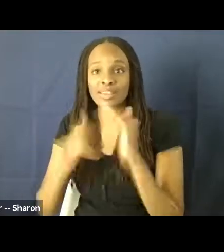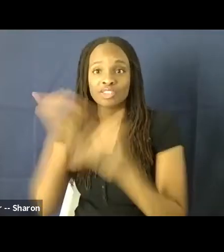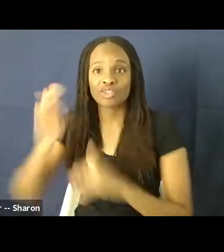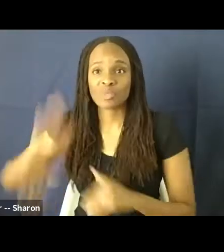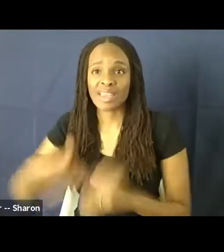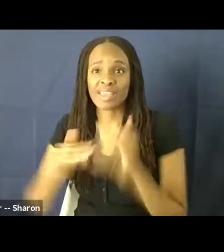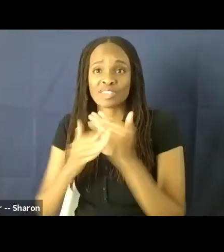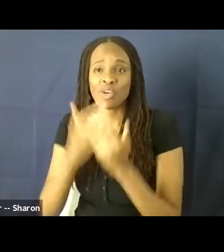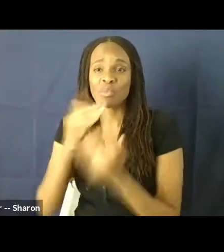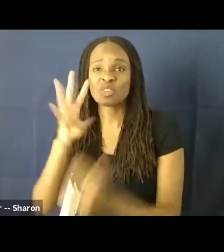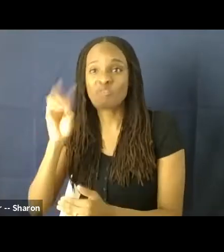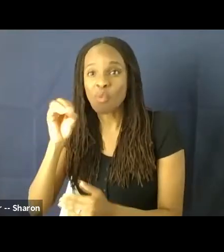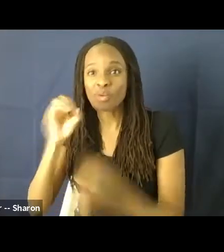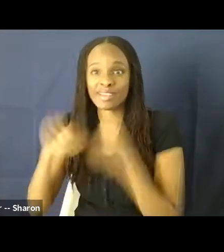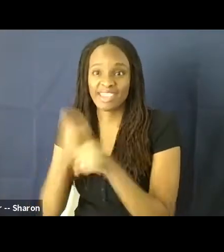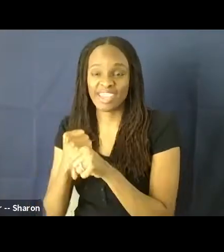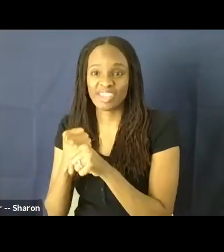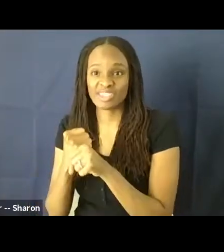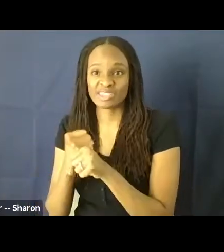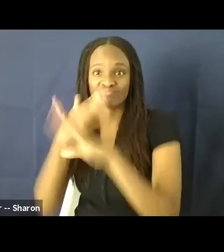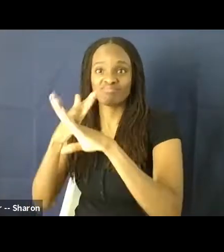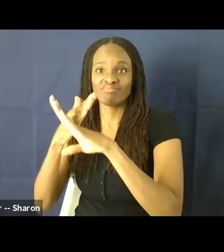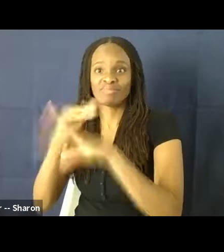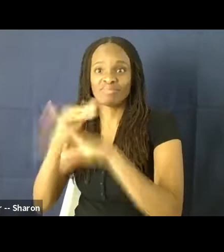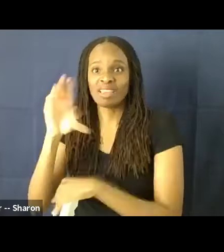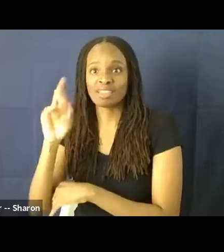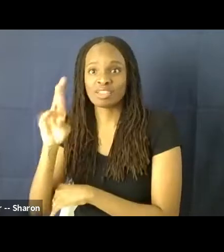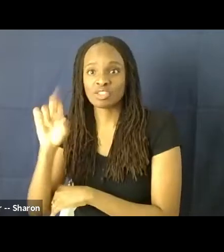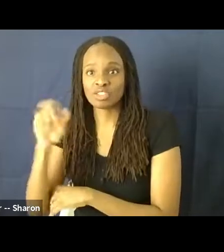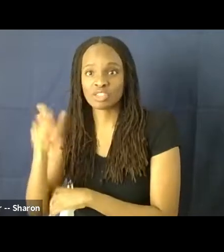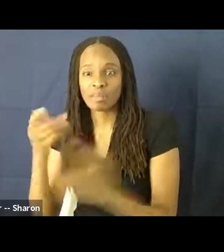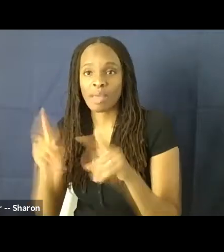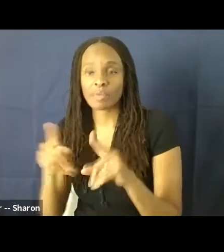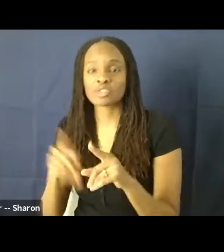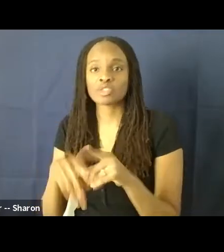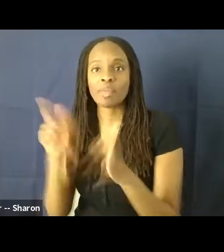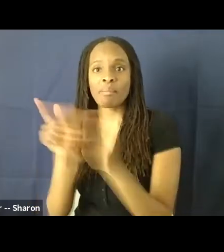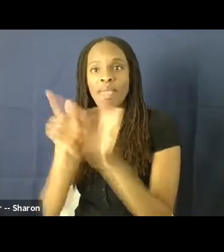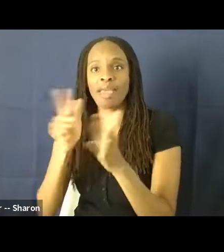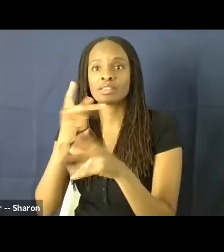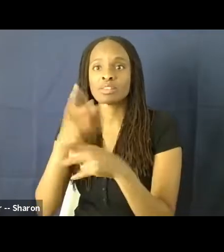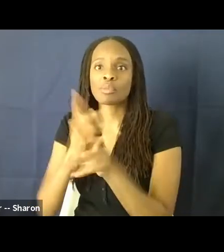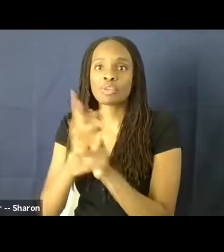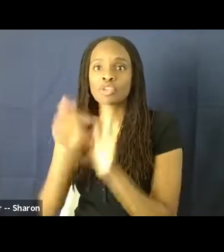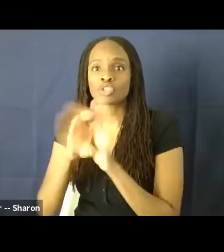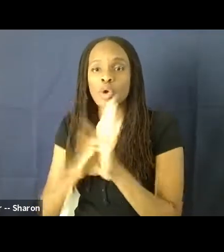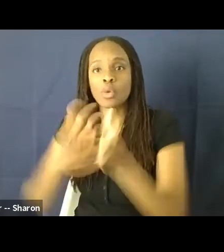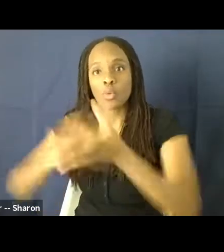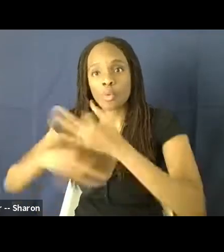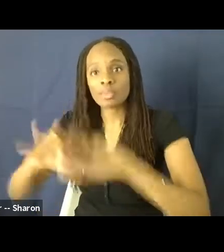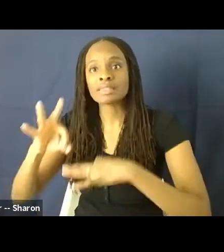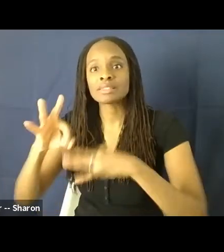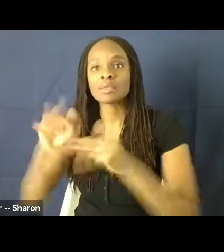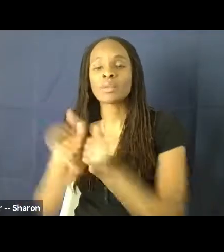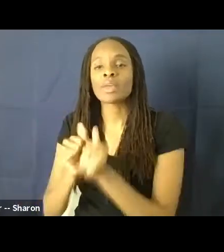-based censorship happening in the industry. And so ultimately, they abandoned the production code in 1967 and replaced it with the rating system.